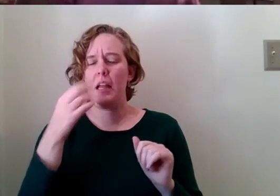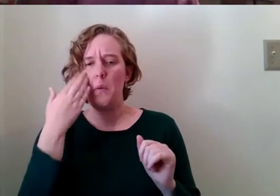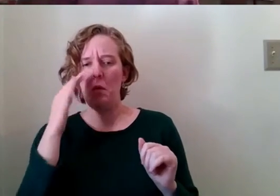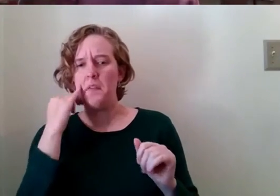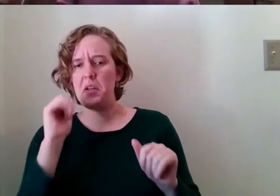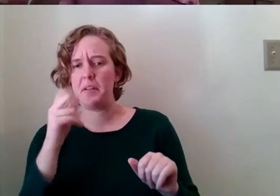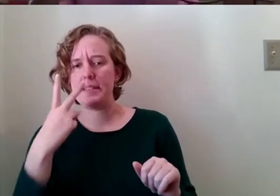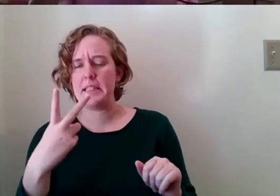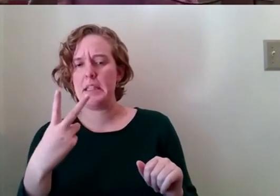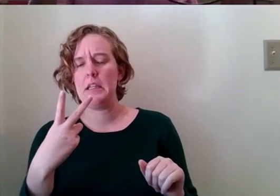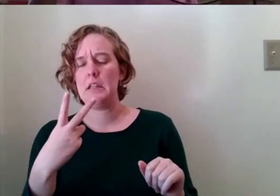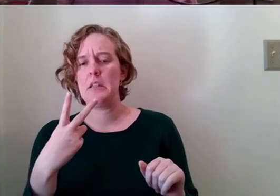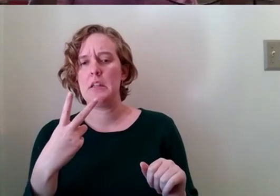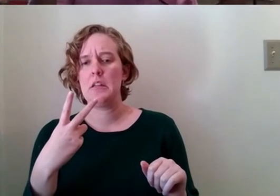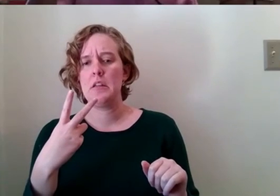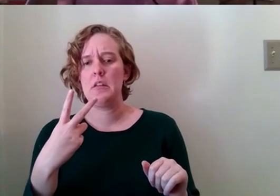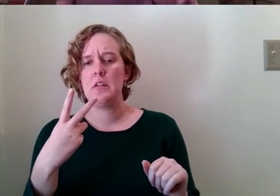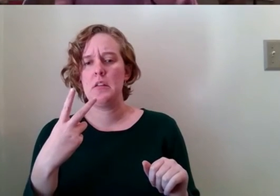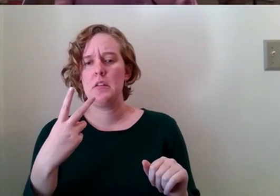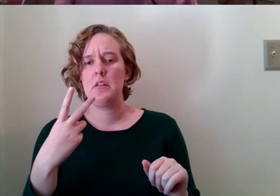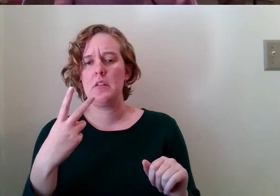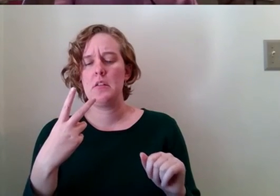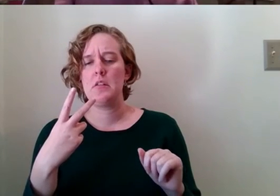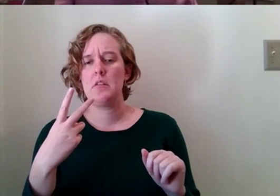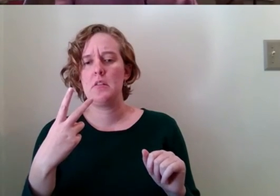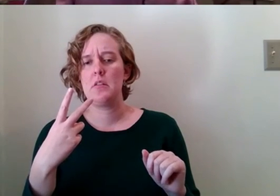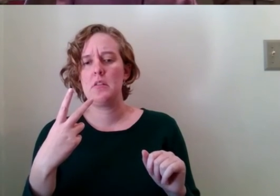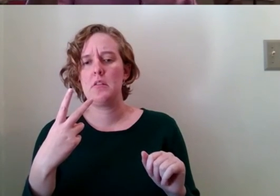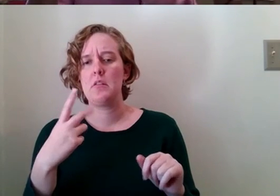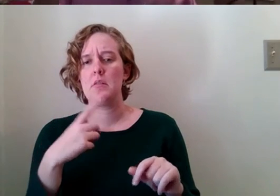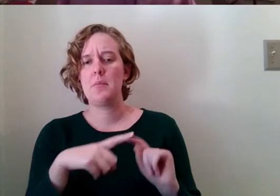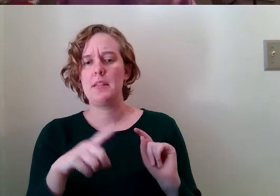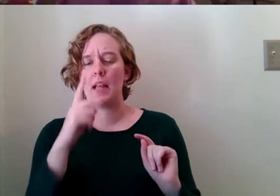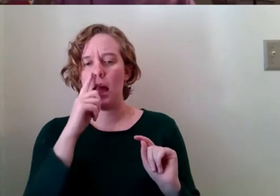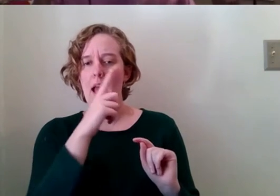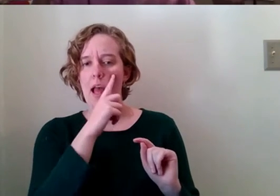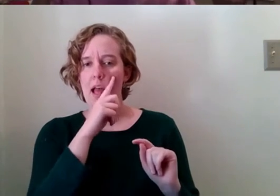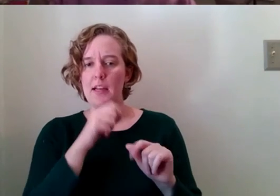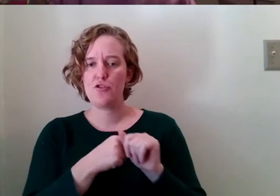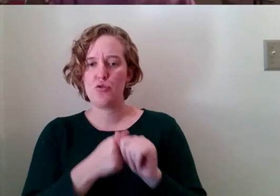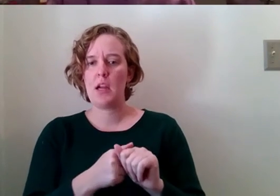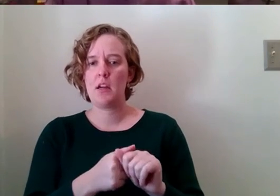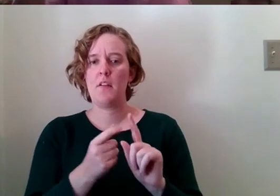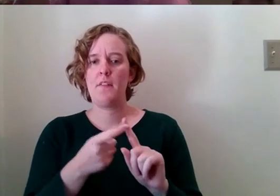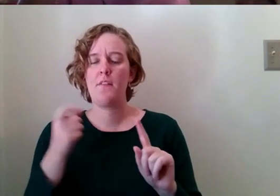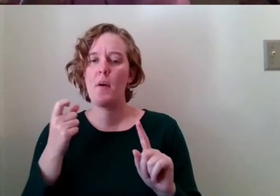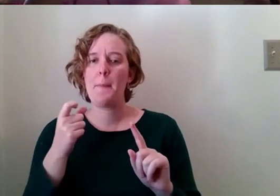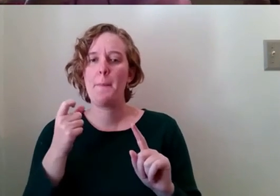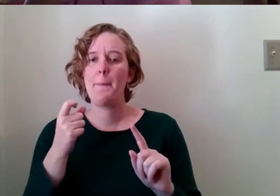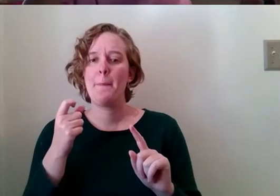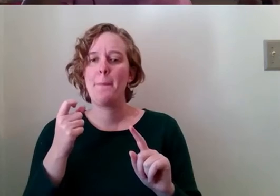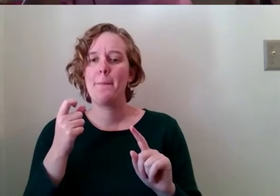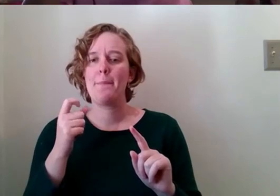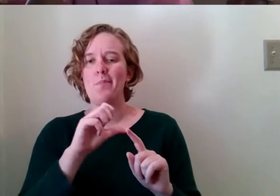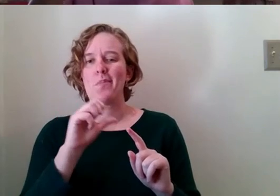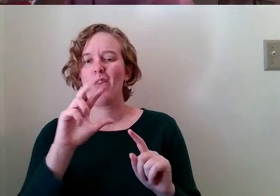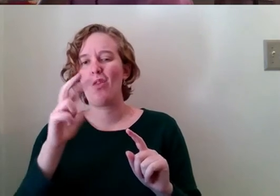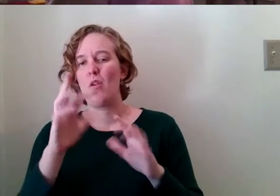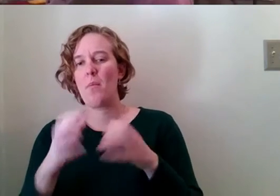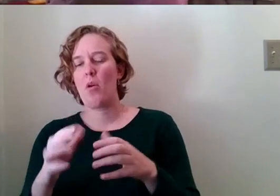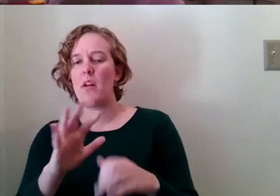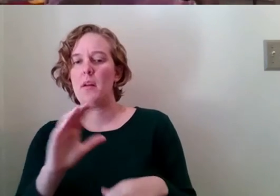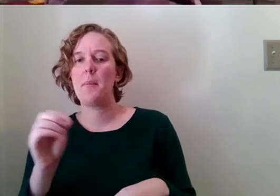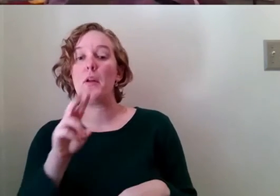if you all can see this it's this is this is an eye tracker from a company called toby third party it's a usb